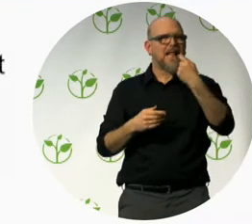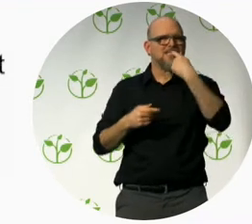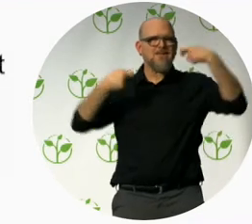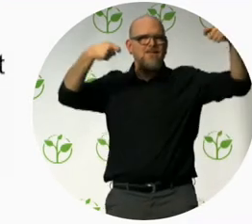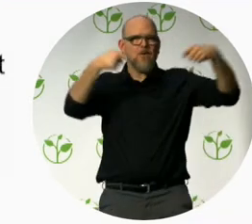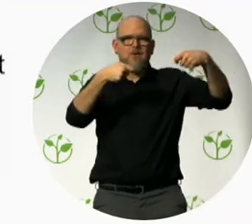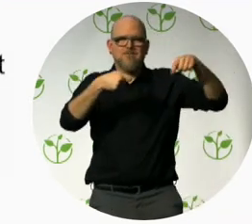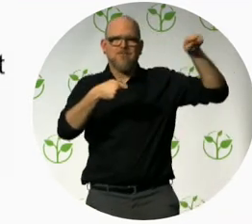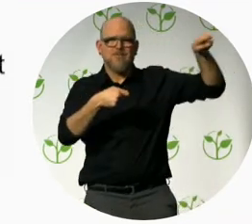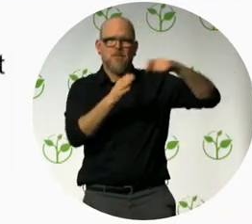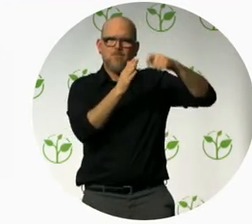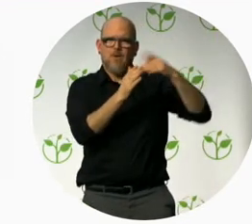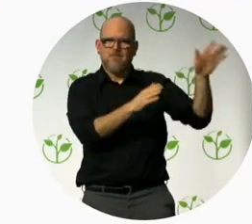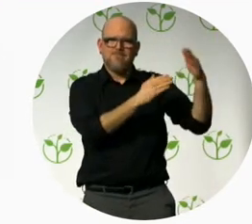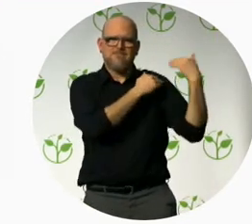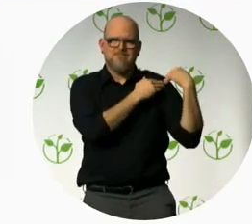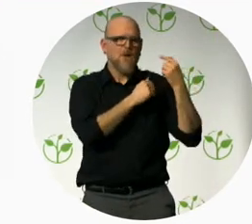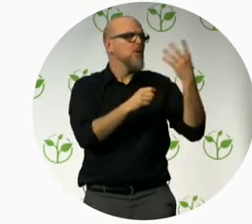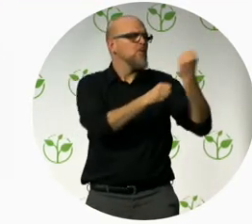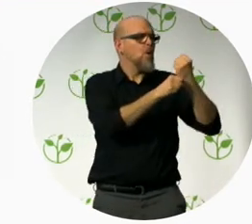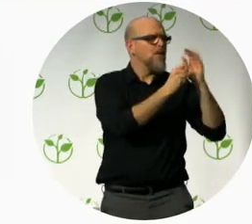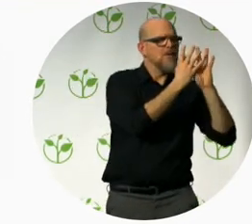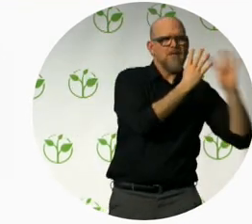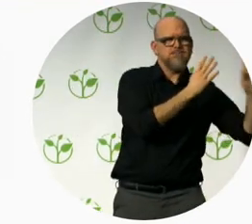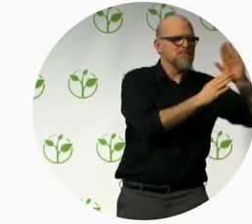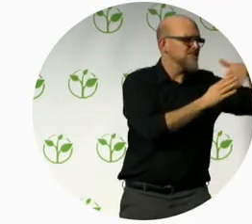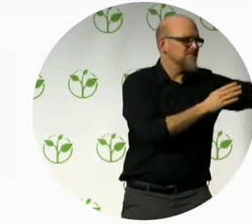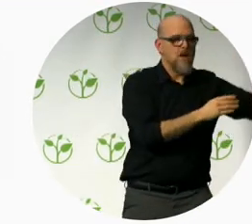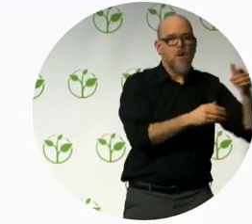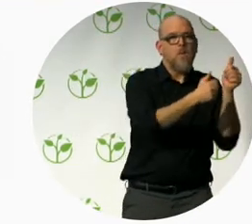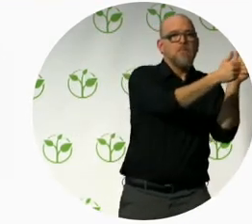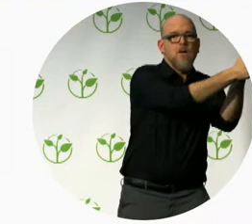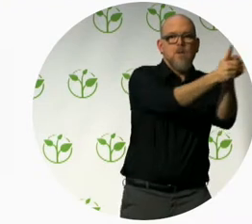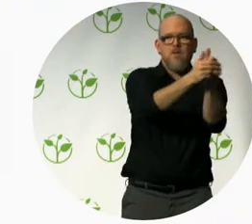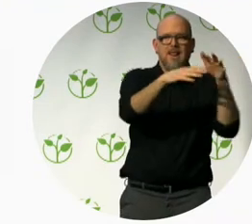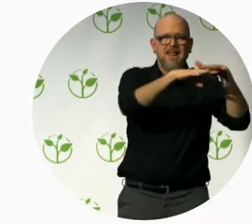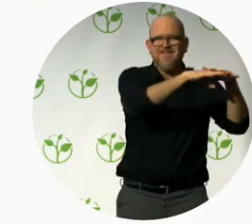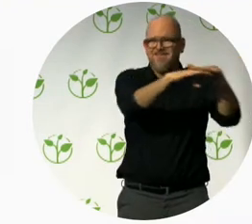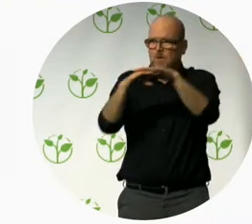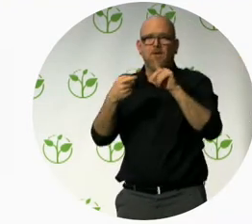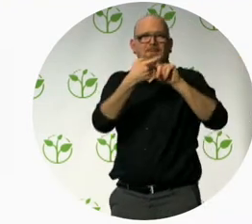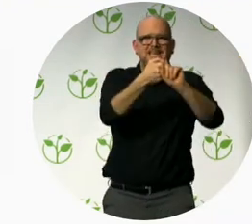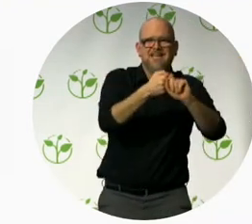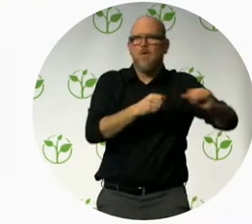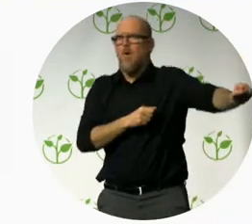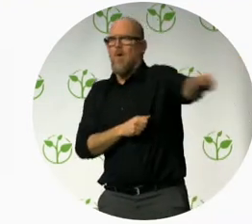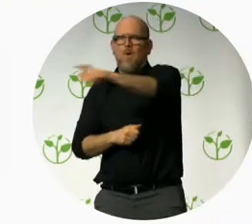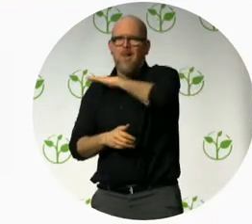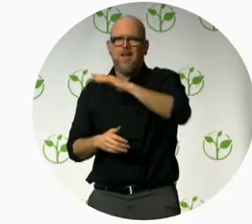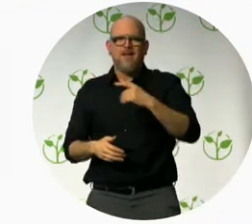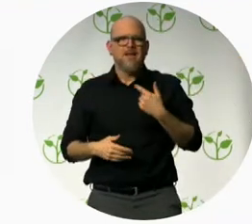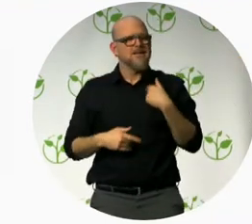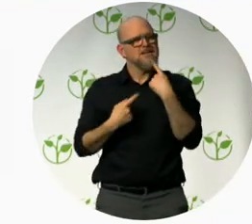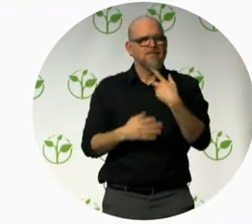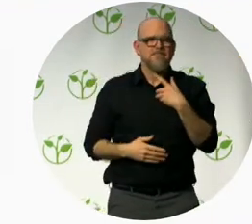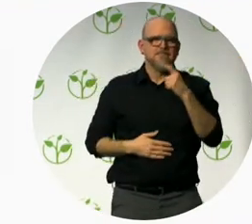Michael and all the staff for being such a great partner and friends and it's an honour that you invited me to be here with you today.